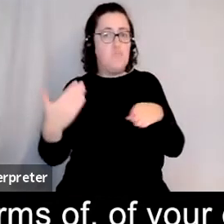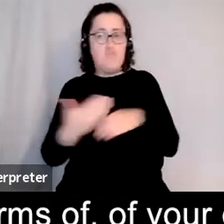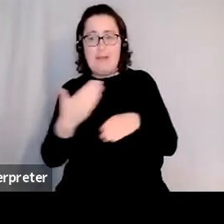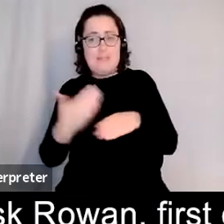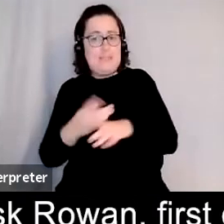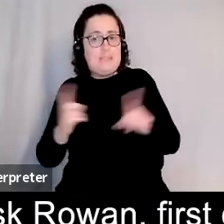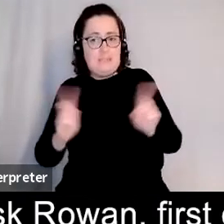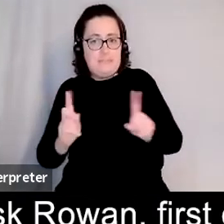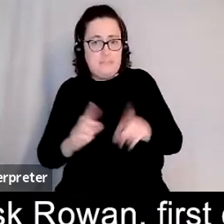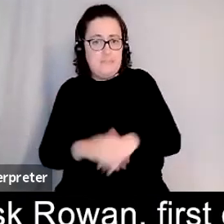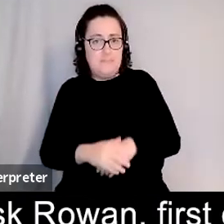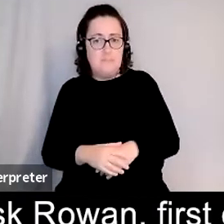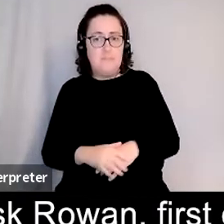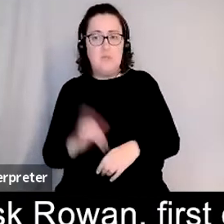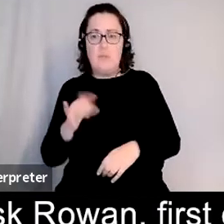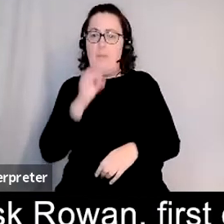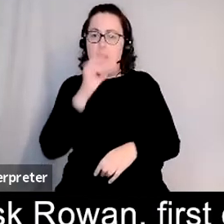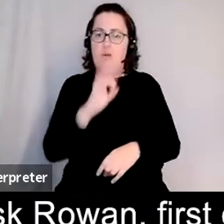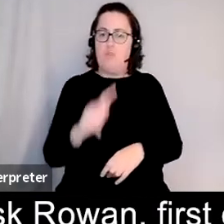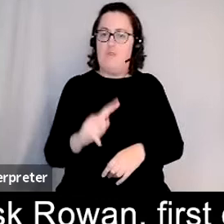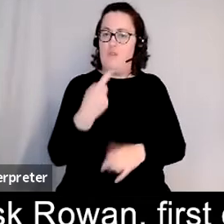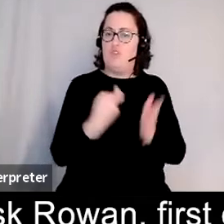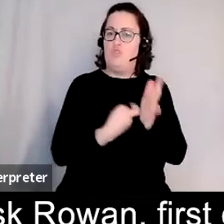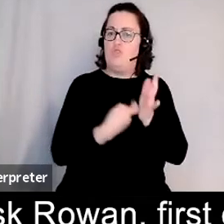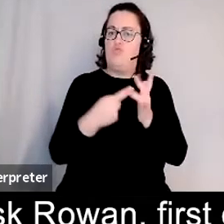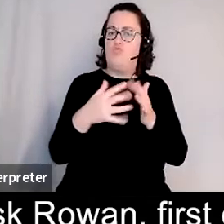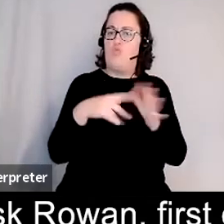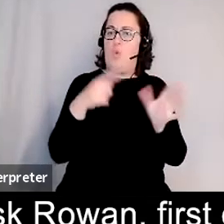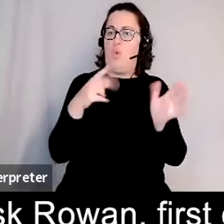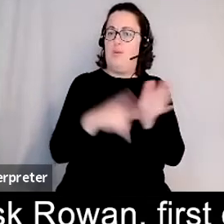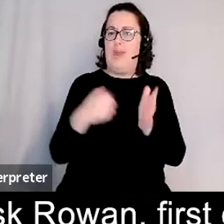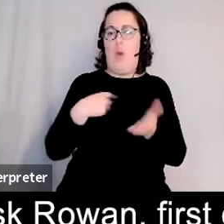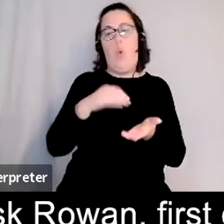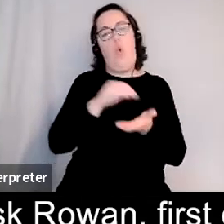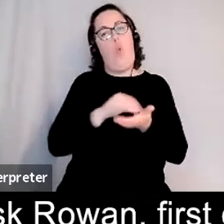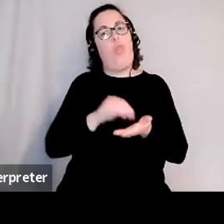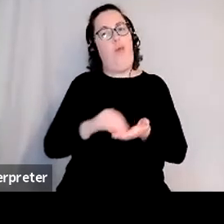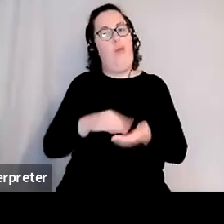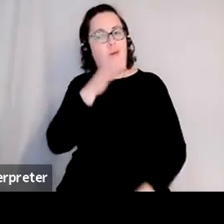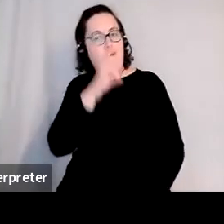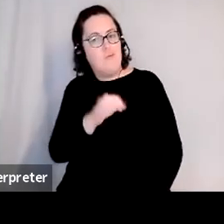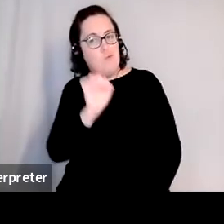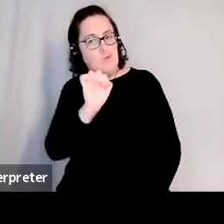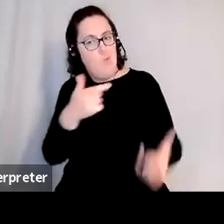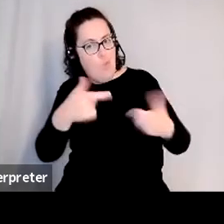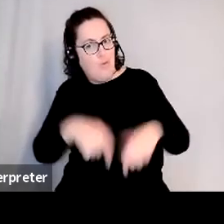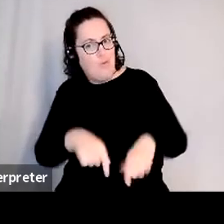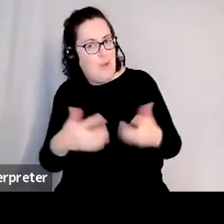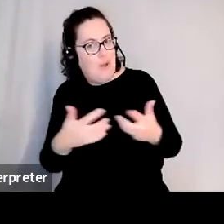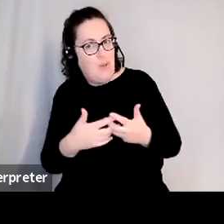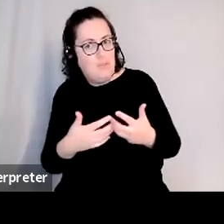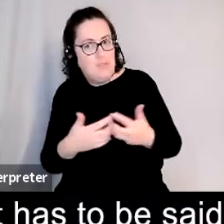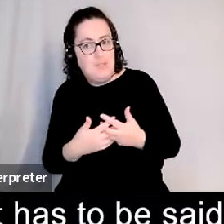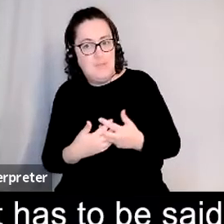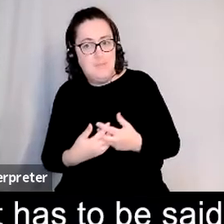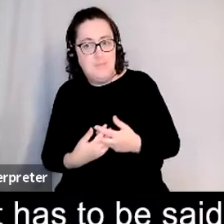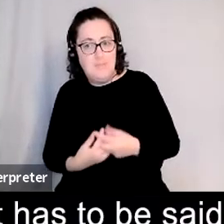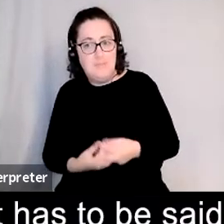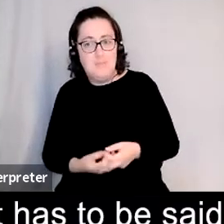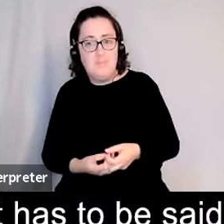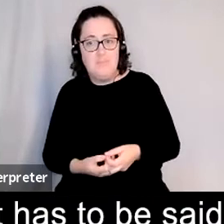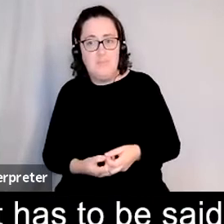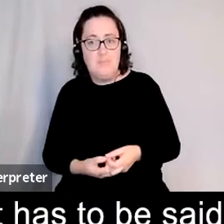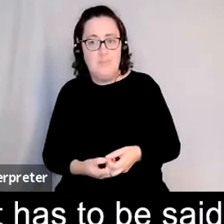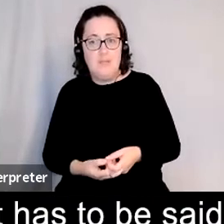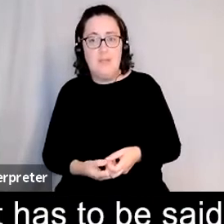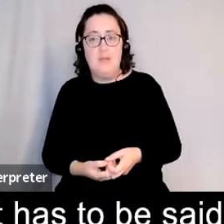perhaps i'll i'll ask rowan first of all our author on the panel how how was your lockdown i mean you know